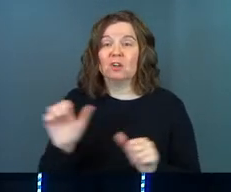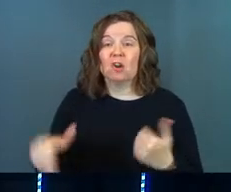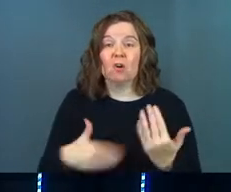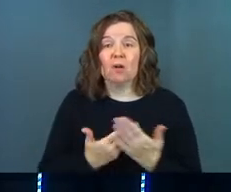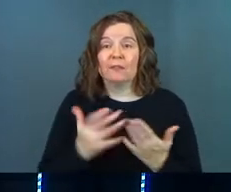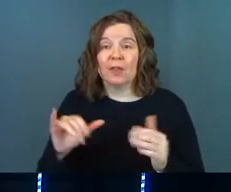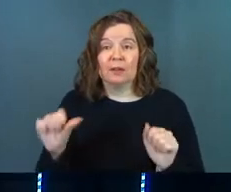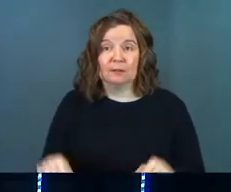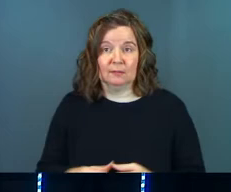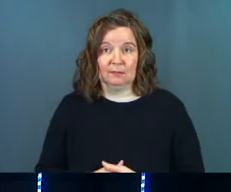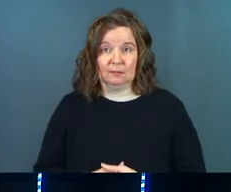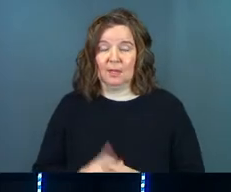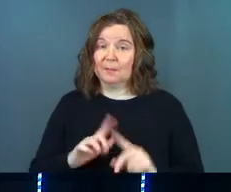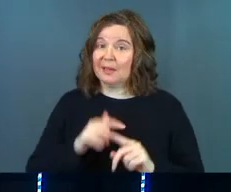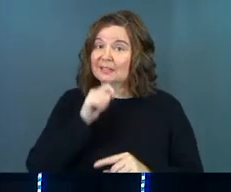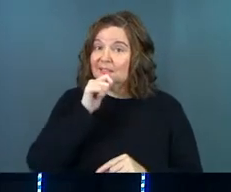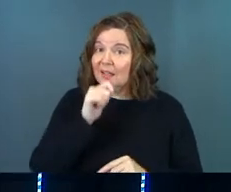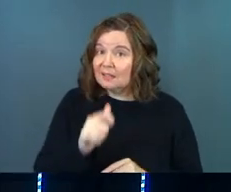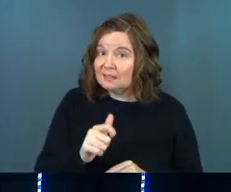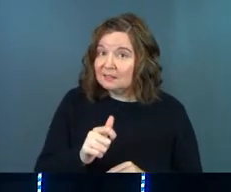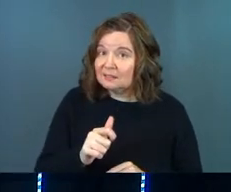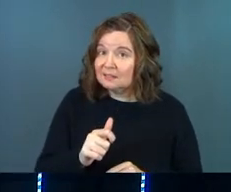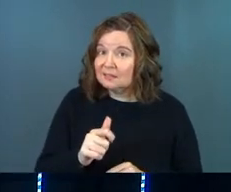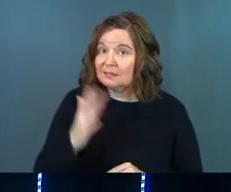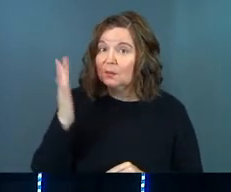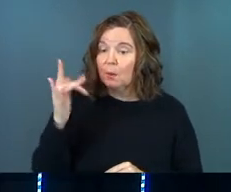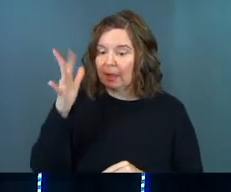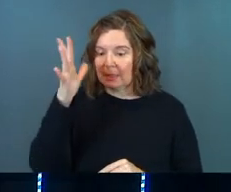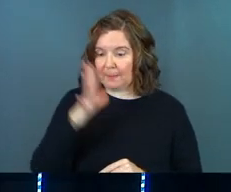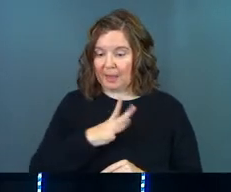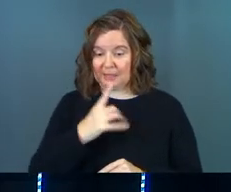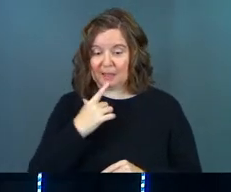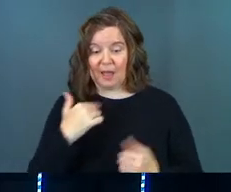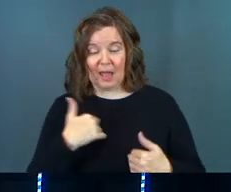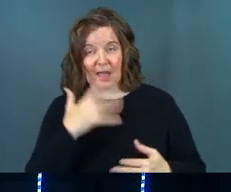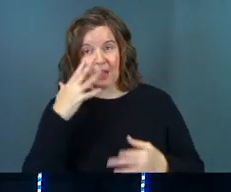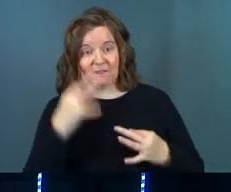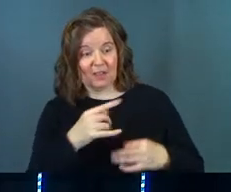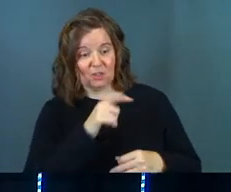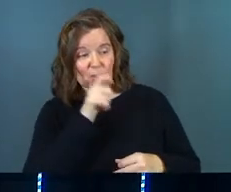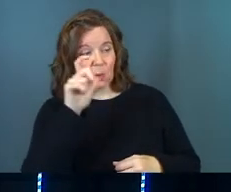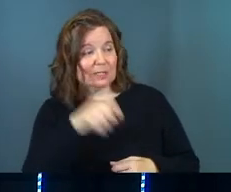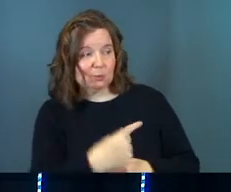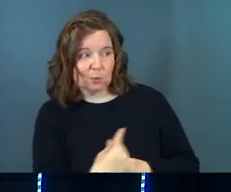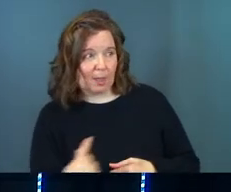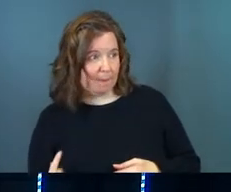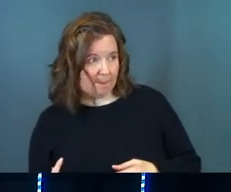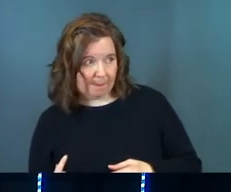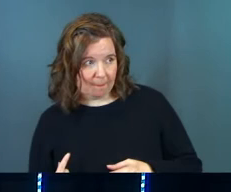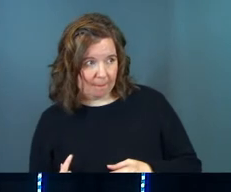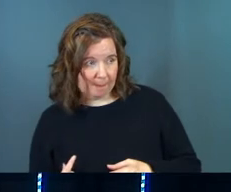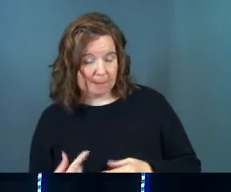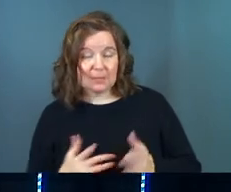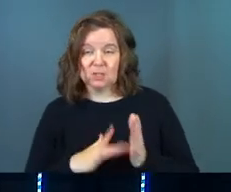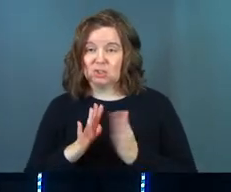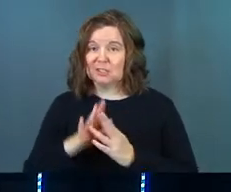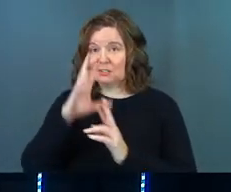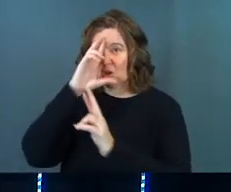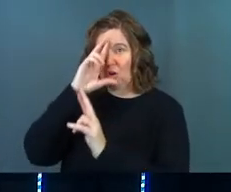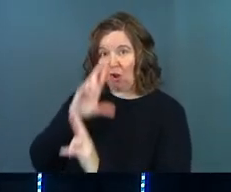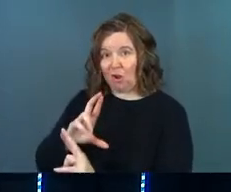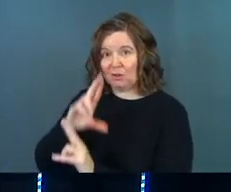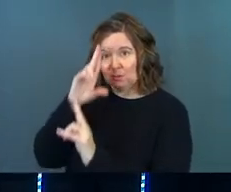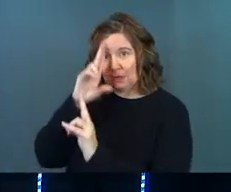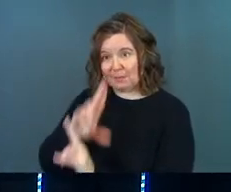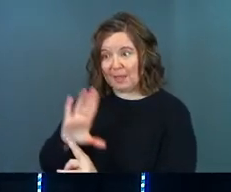done all of that. But he doesn't. See, the man said, I have faith that you don't need to. And Jesus honors